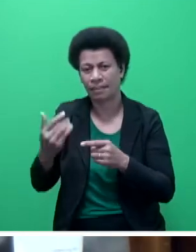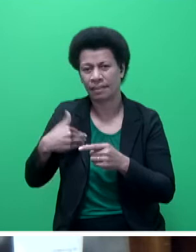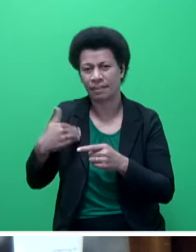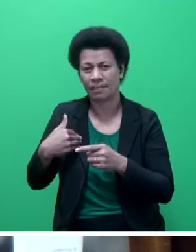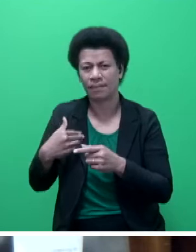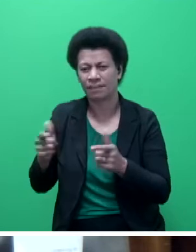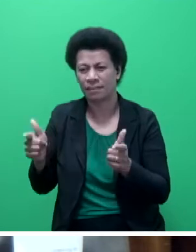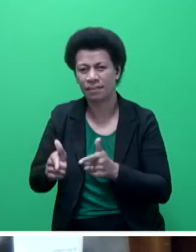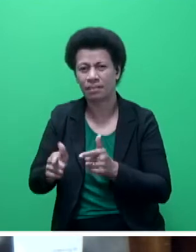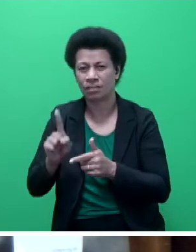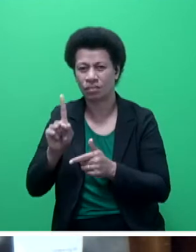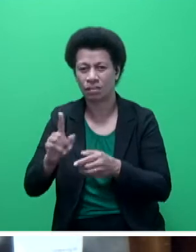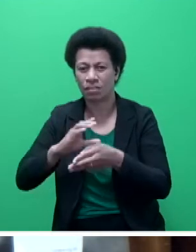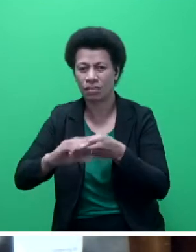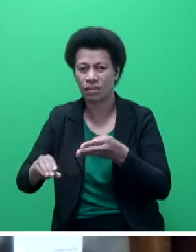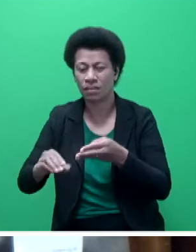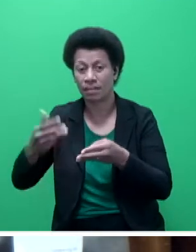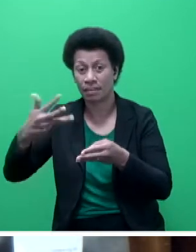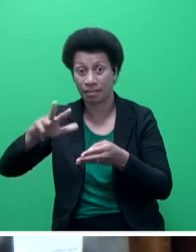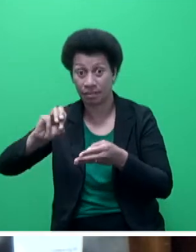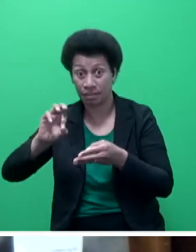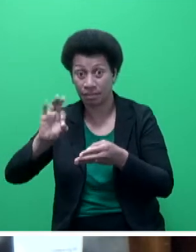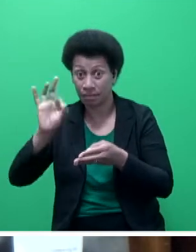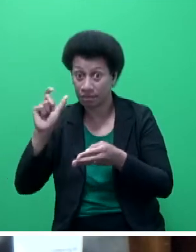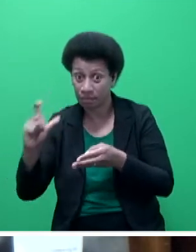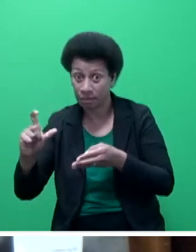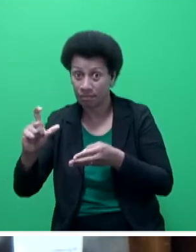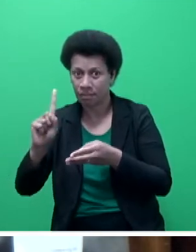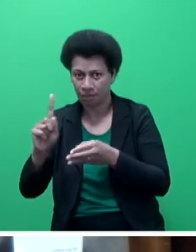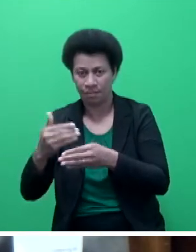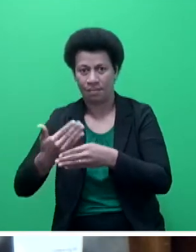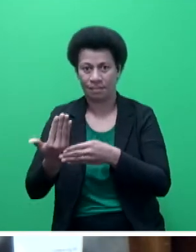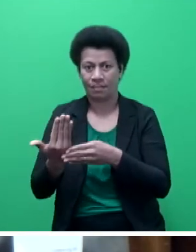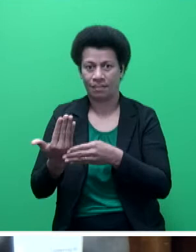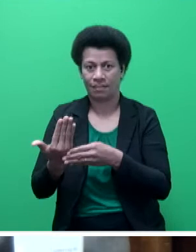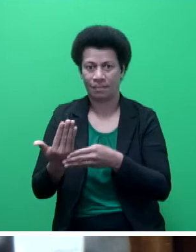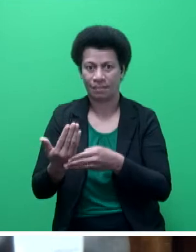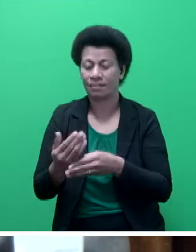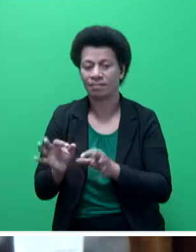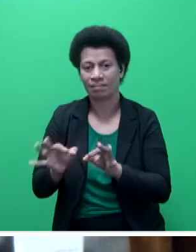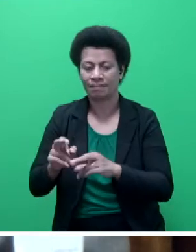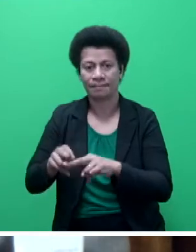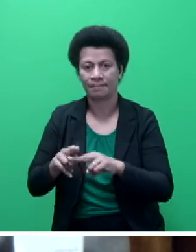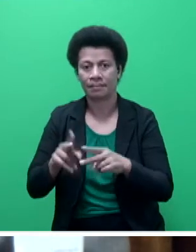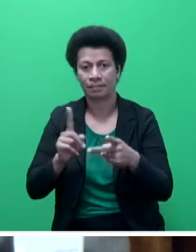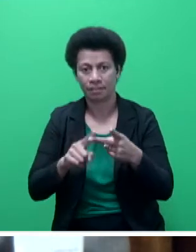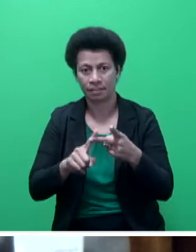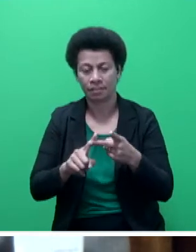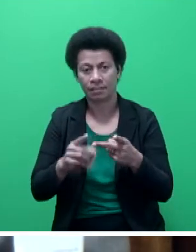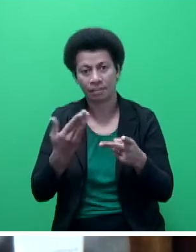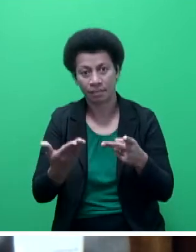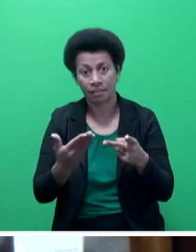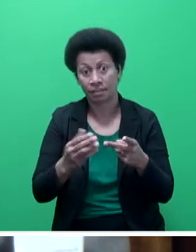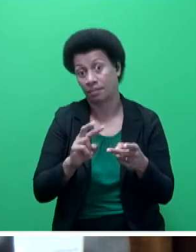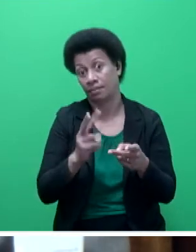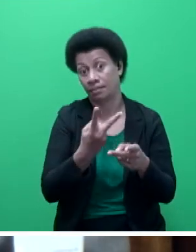.90 a day. Secondly, the poverty rate has stood, Mr Speaker, sir, sorry, secondly, poverty rate